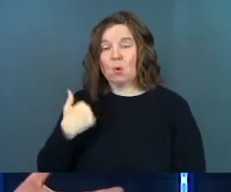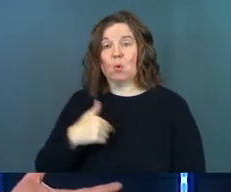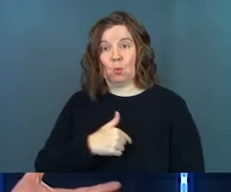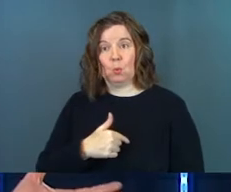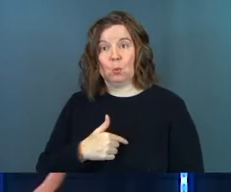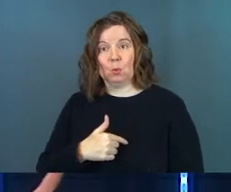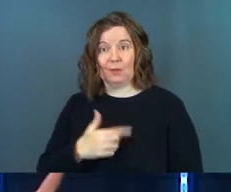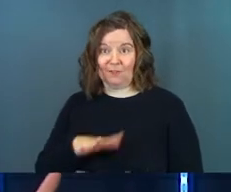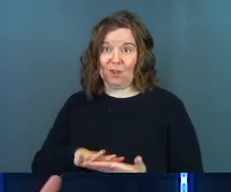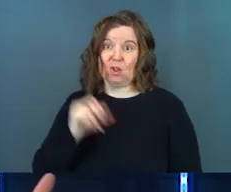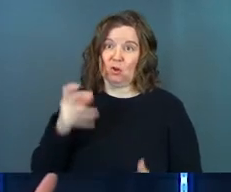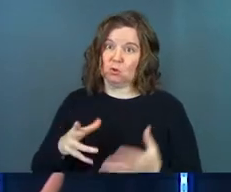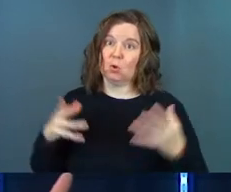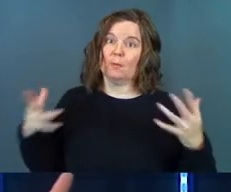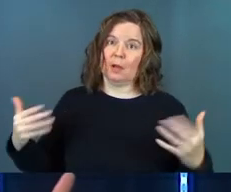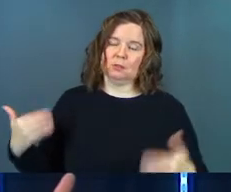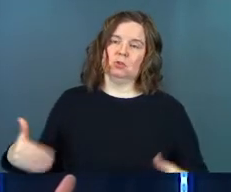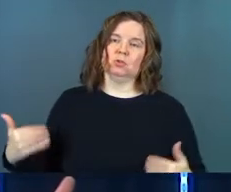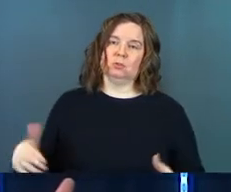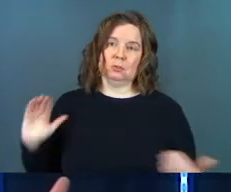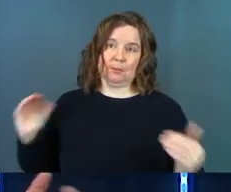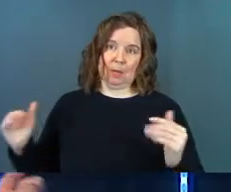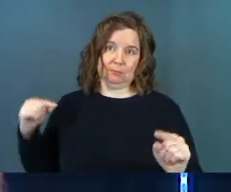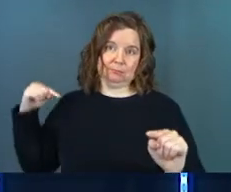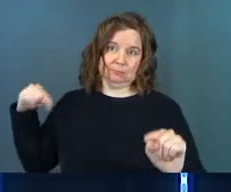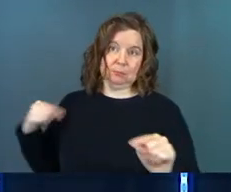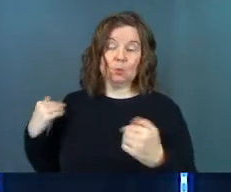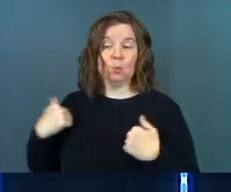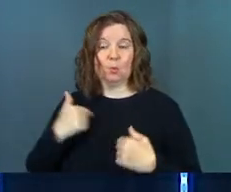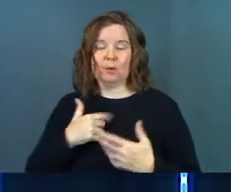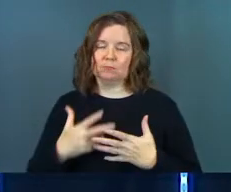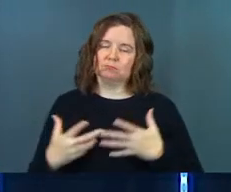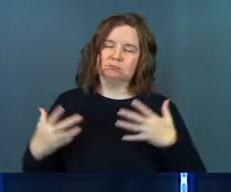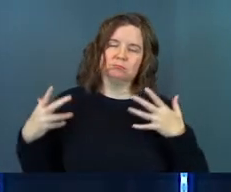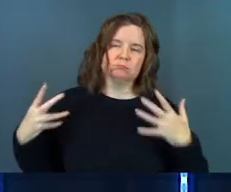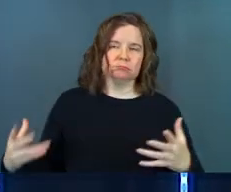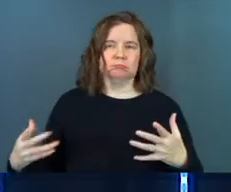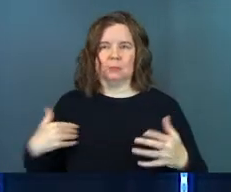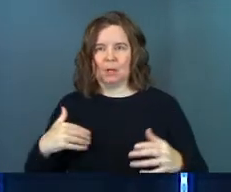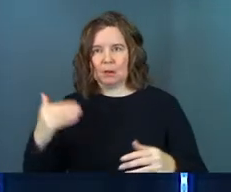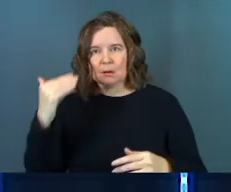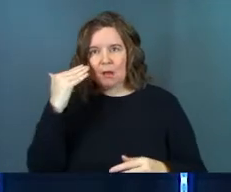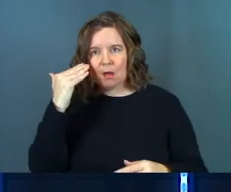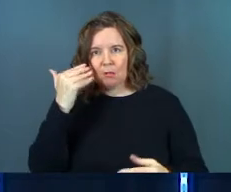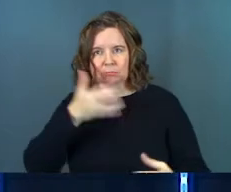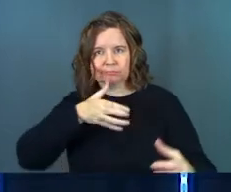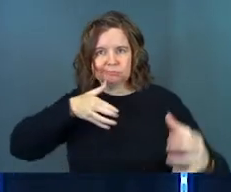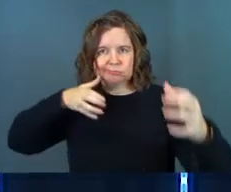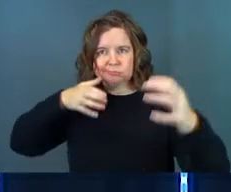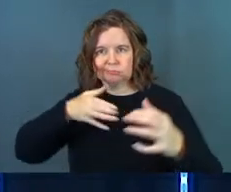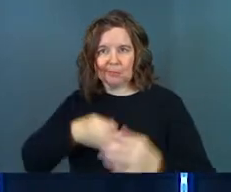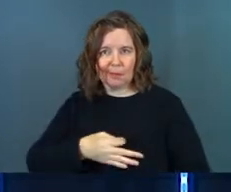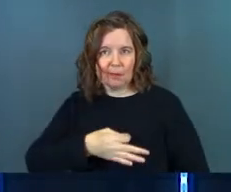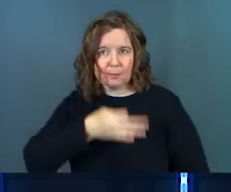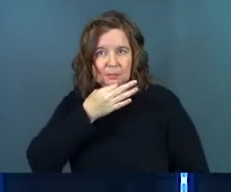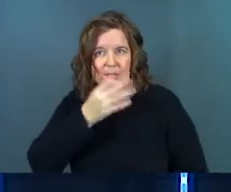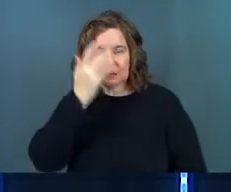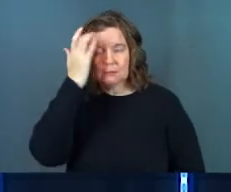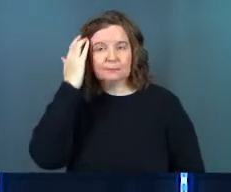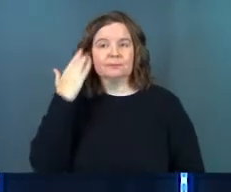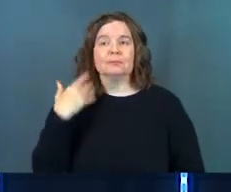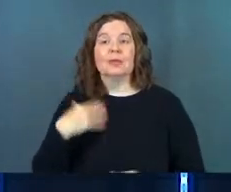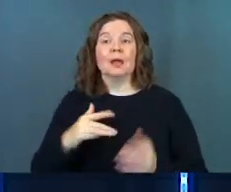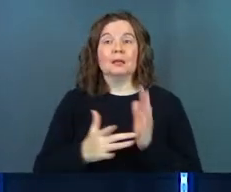we've learned so much. We have so much knowledge and expertise and